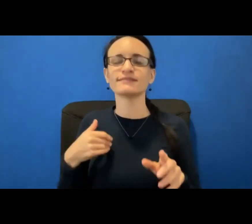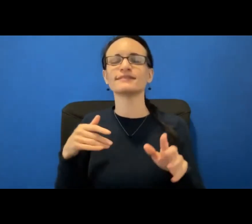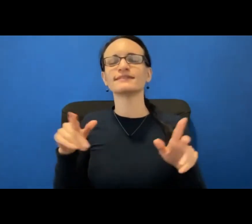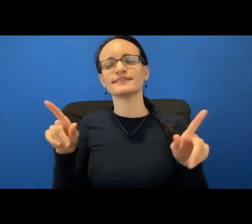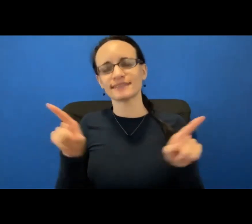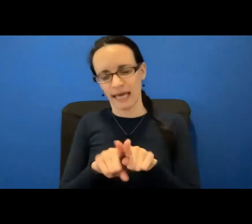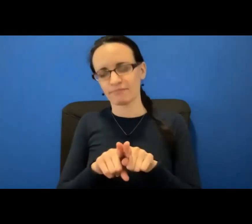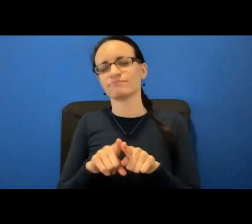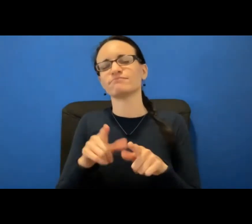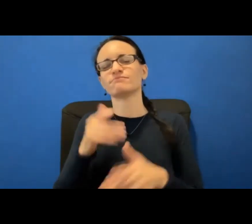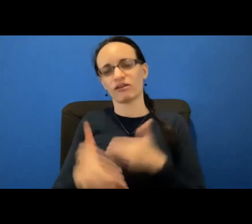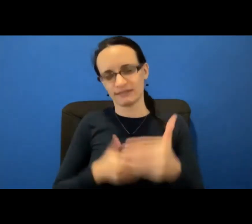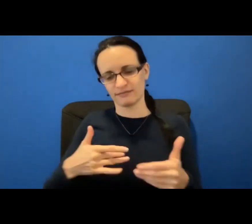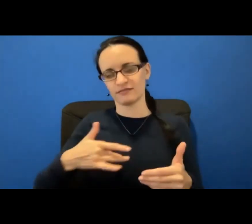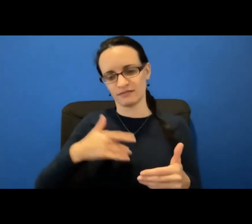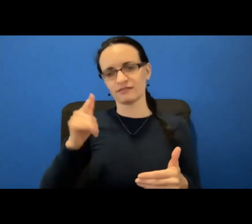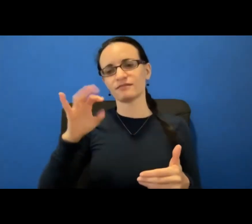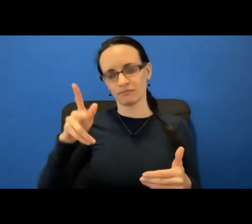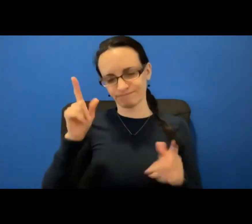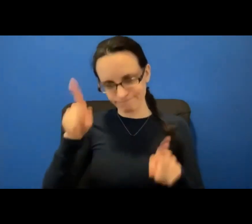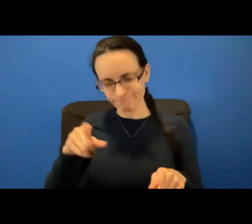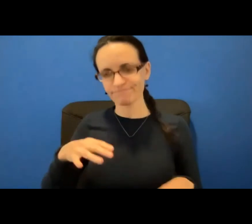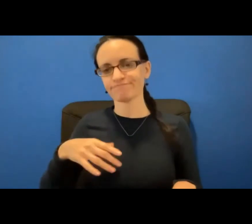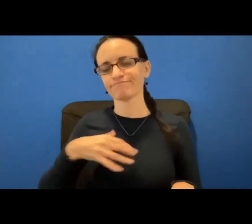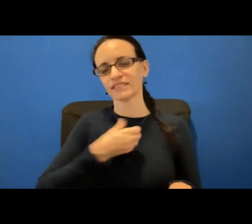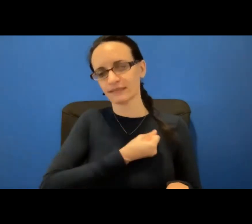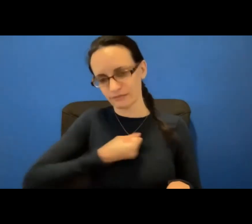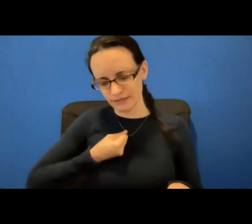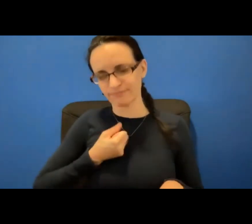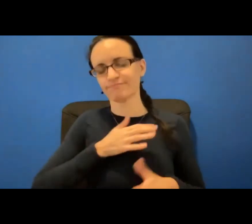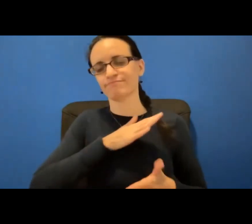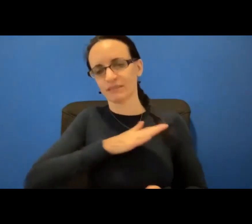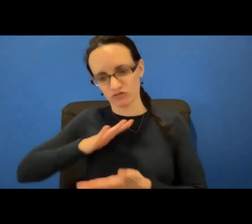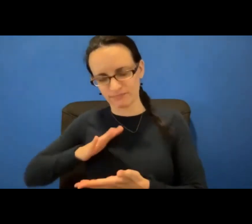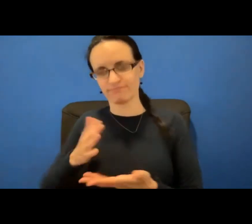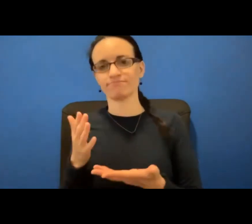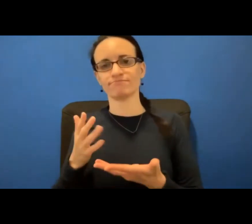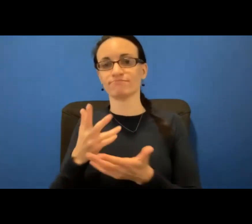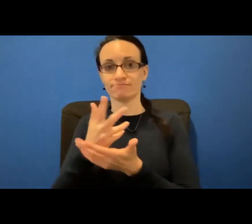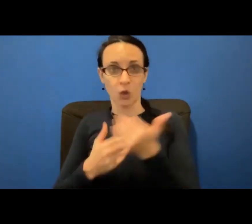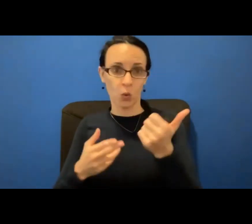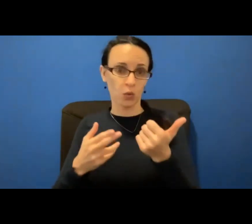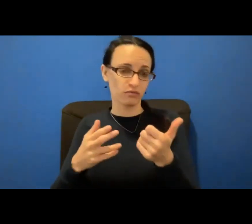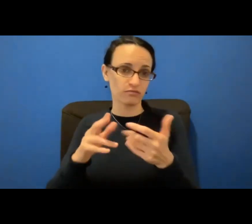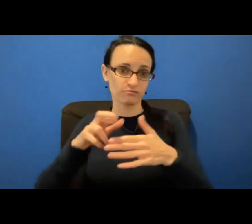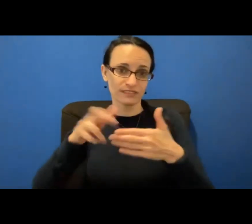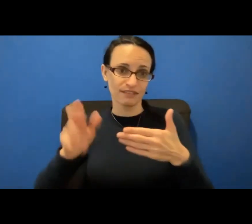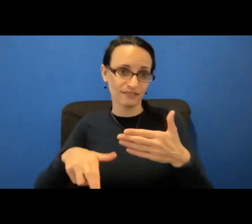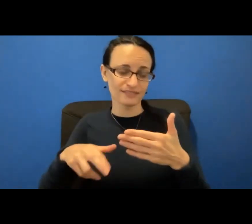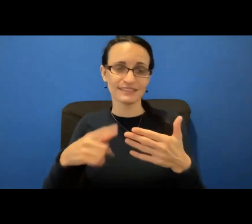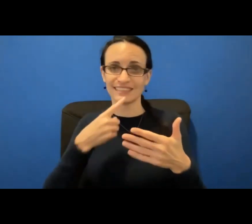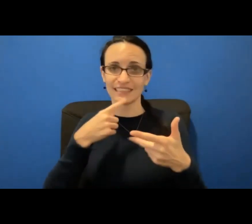felt the lump. I went to have a sonogram, a mammogram. They both came back clear again. I ended up having a